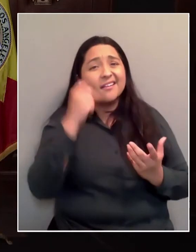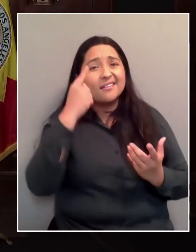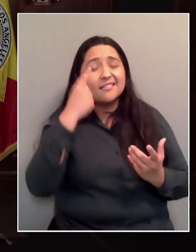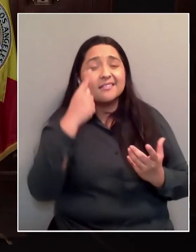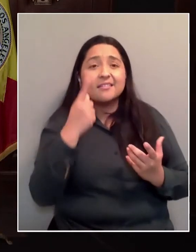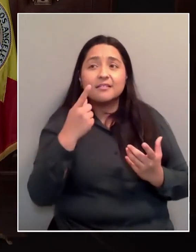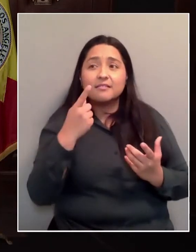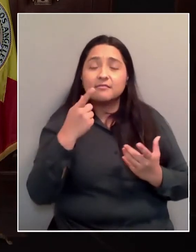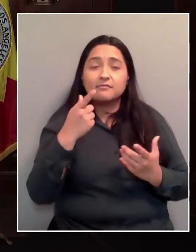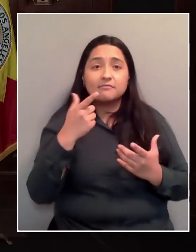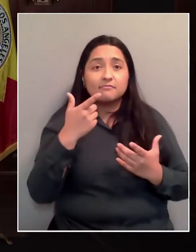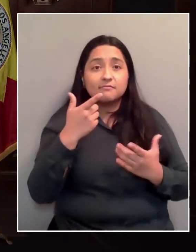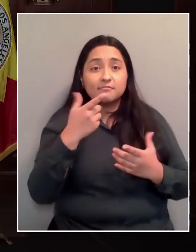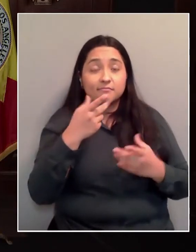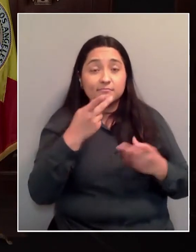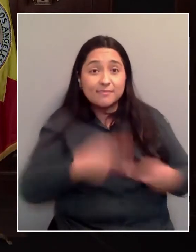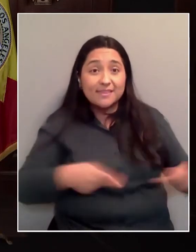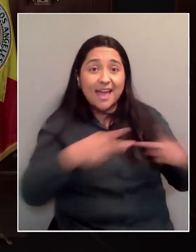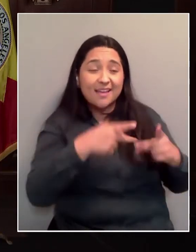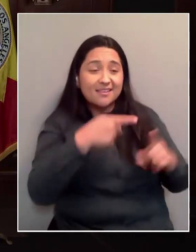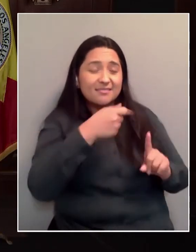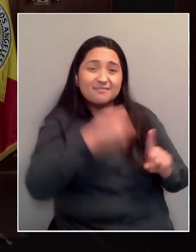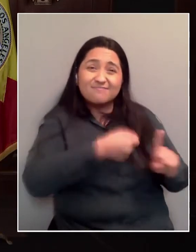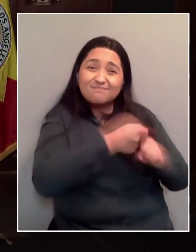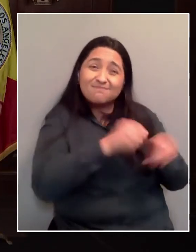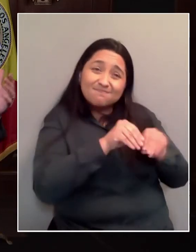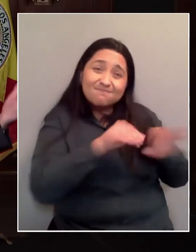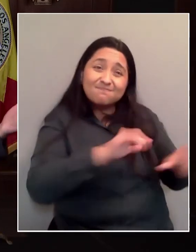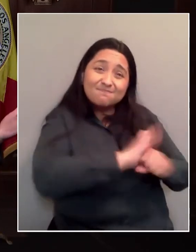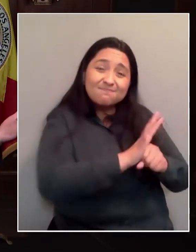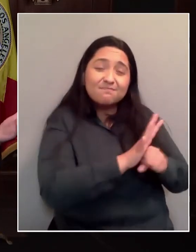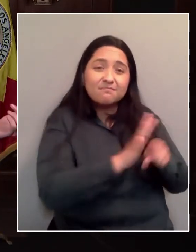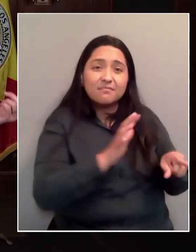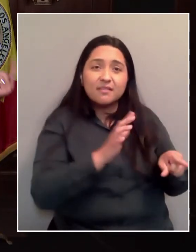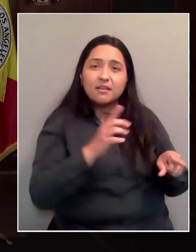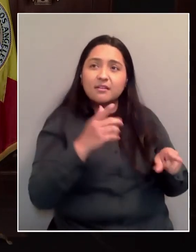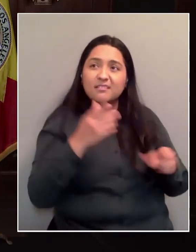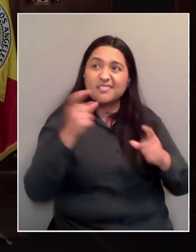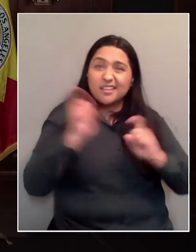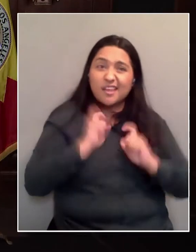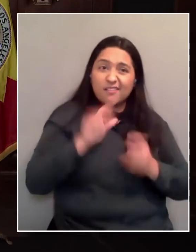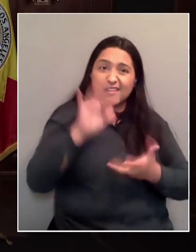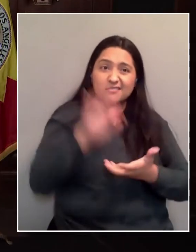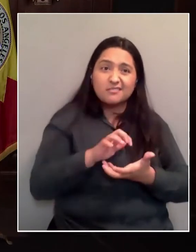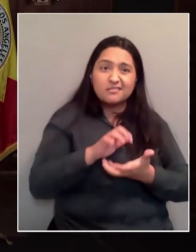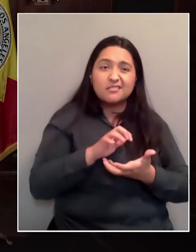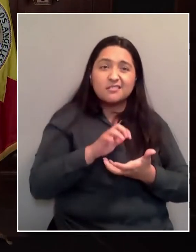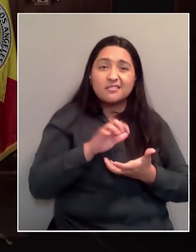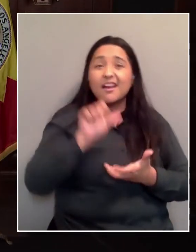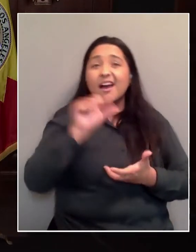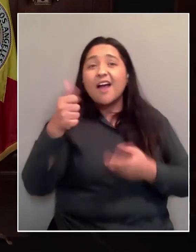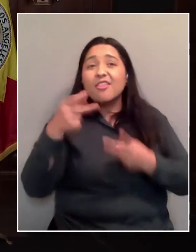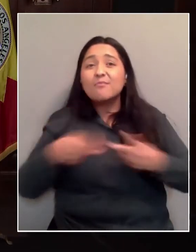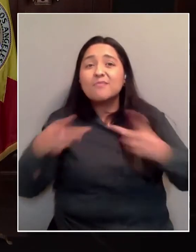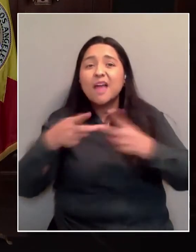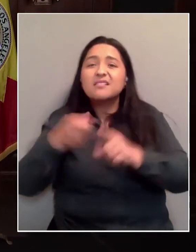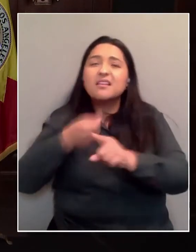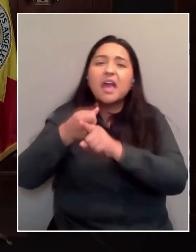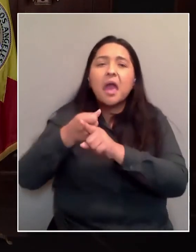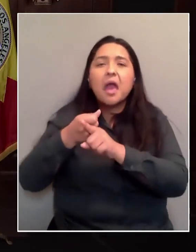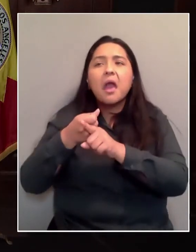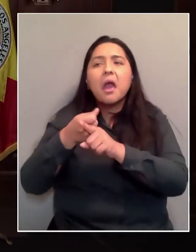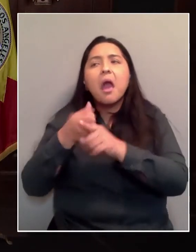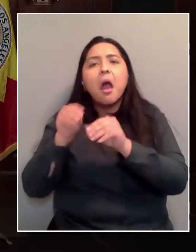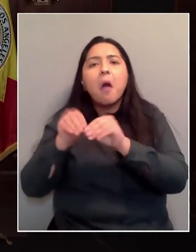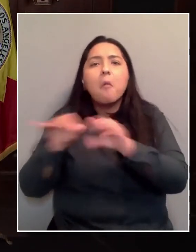city on the east coast with 50% more doses per capita when our cases are at least 50% higher than theirs. We should be looking at this logically as a